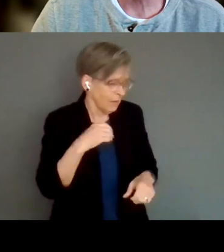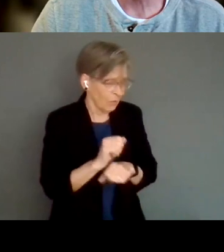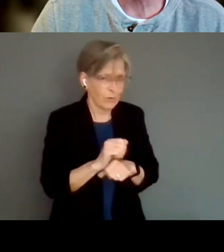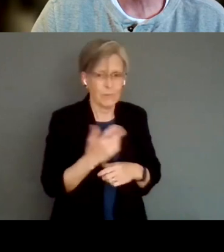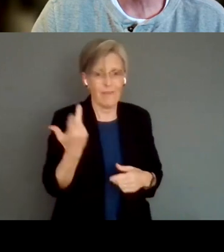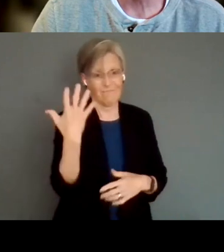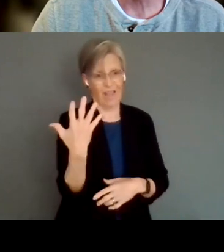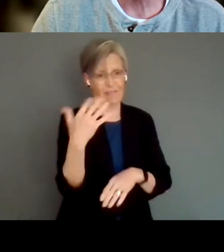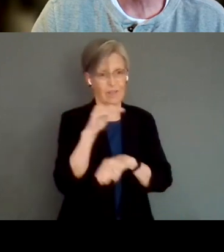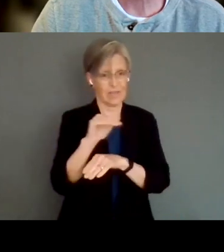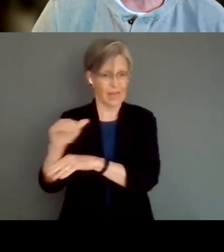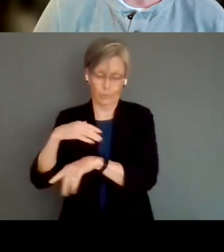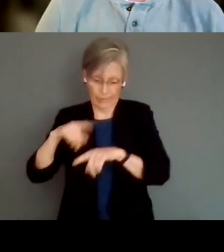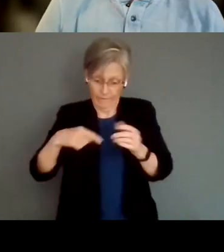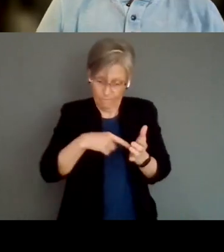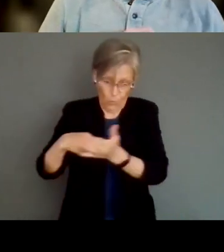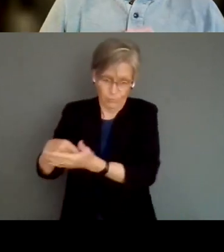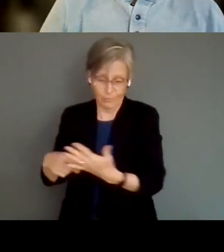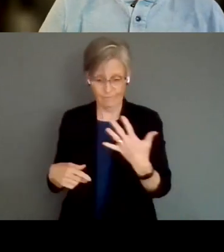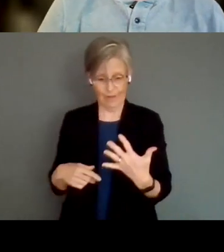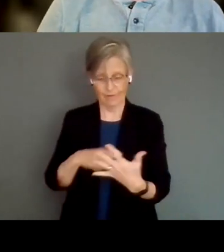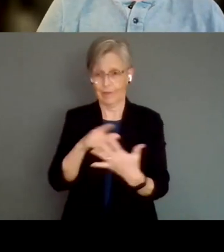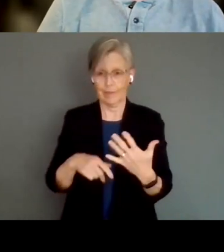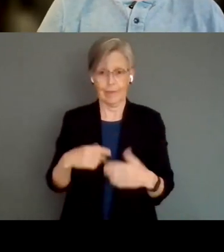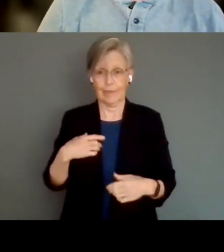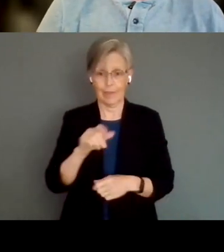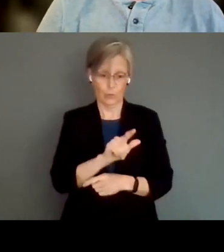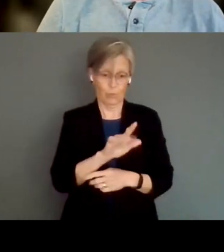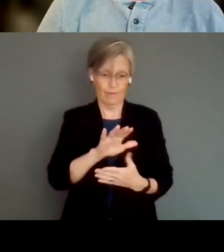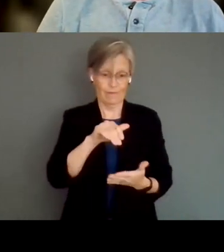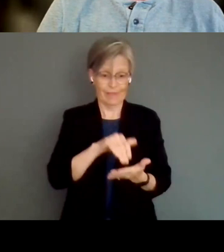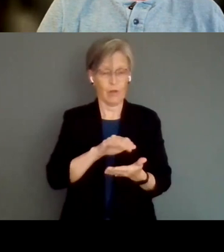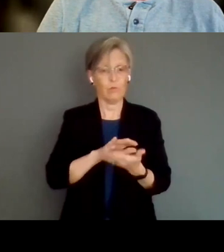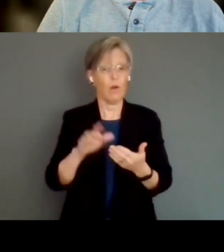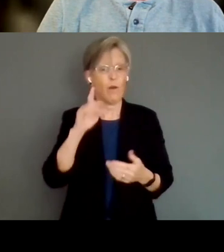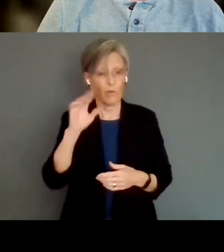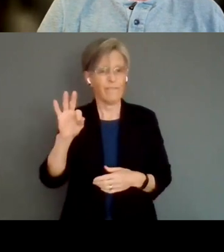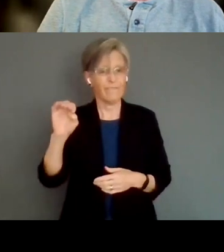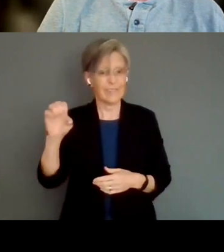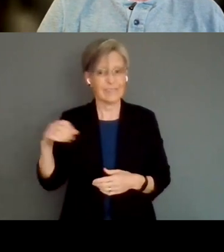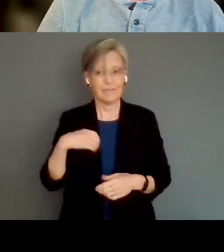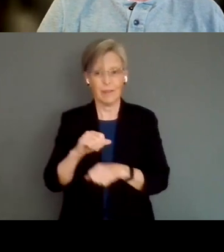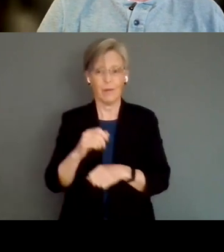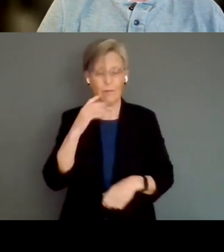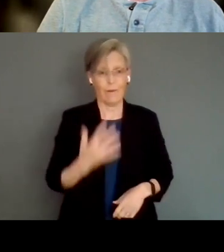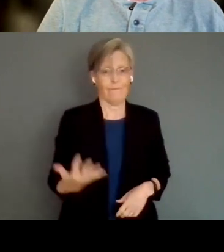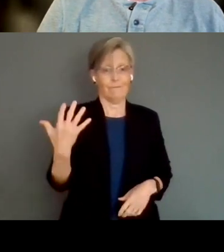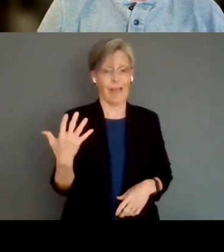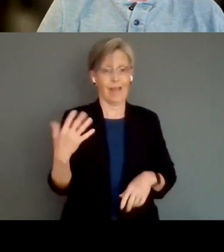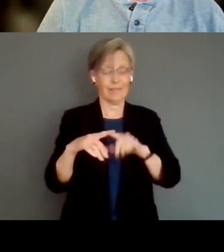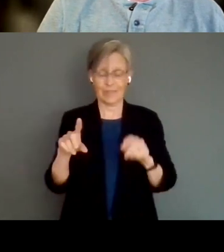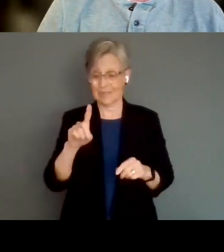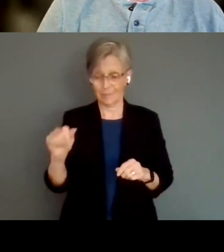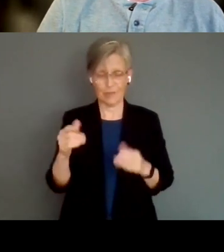five nights because that's all we can afford to do because we can only get $25,000 in presenting fees. But I worked for just five different disability service